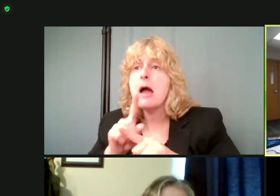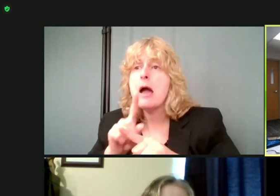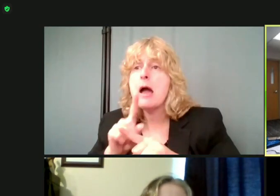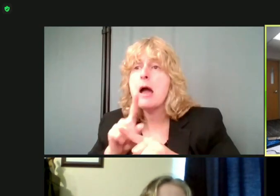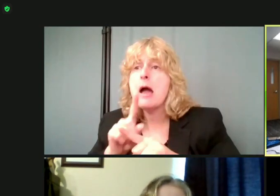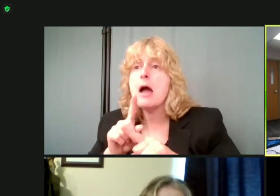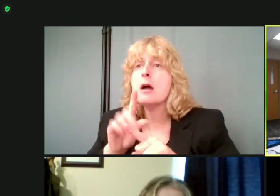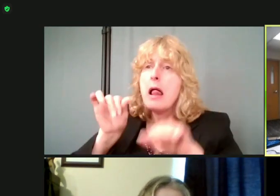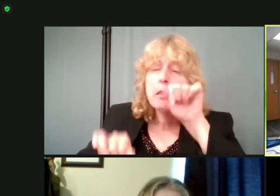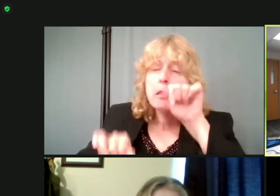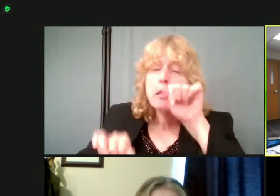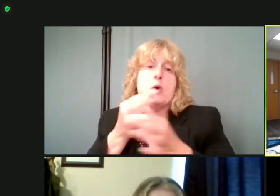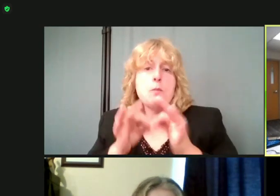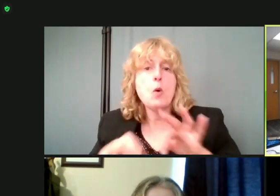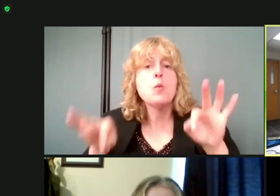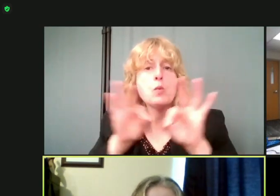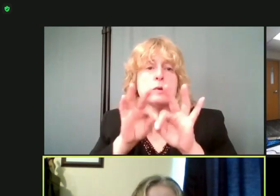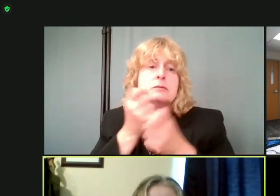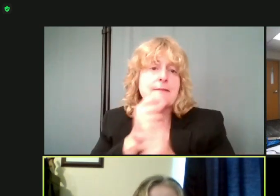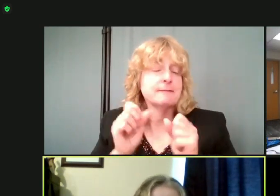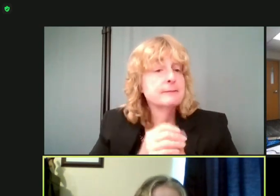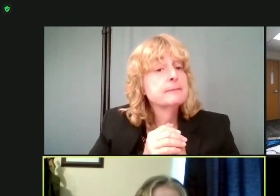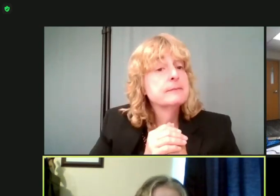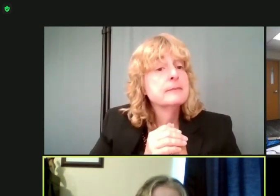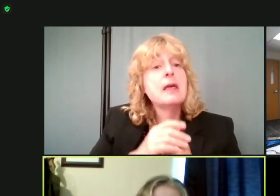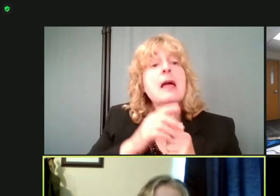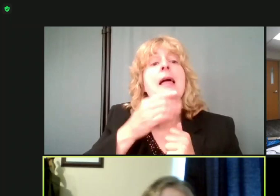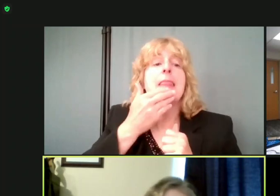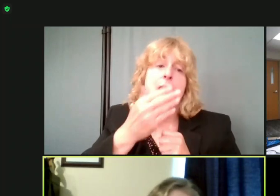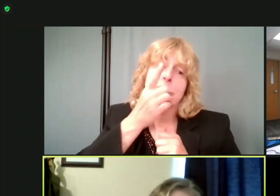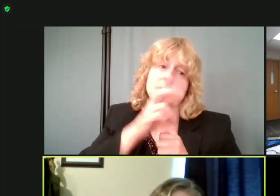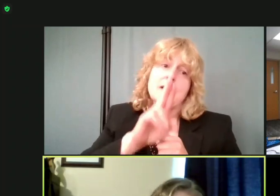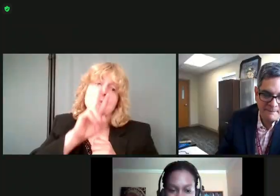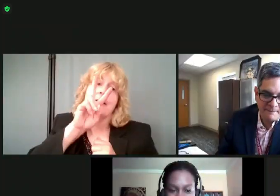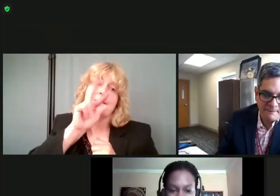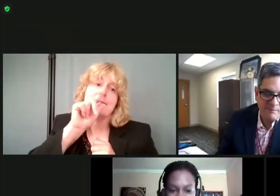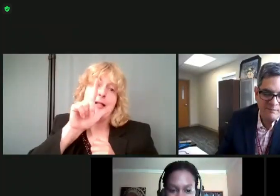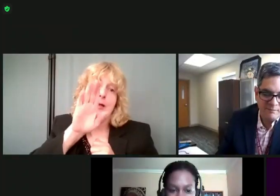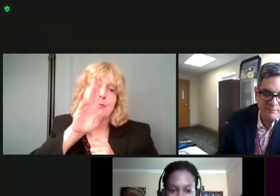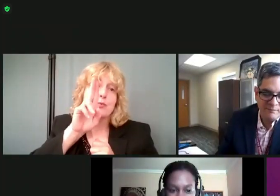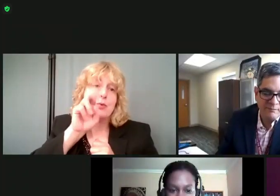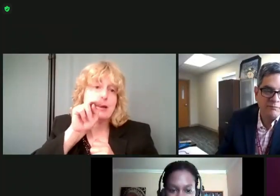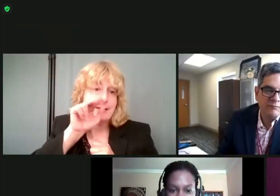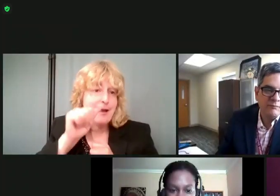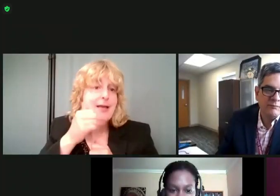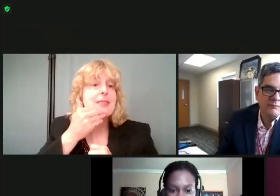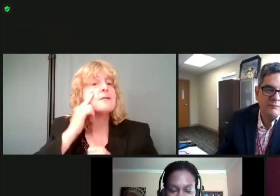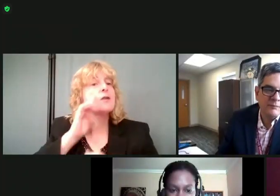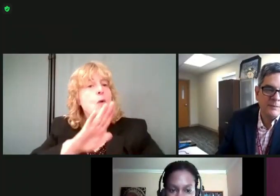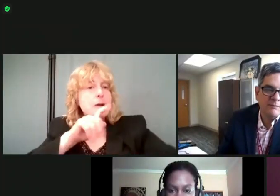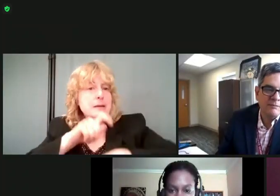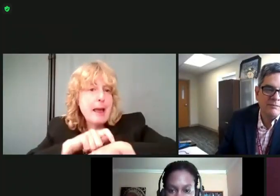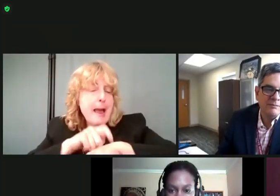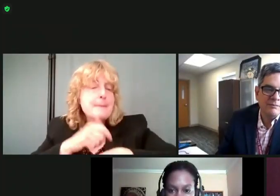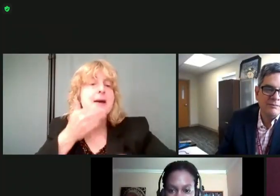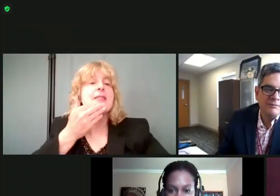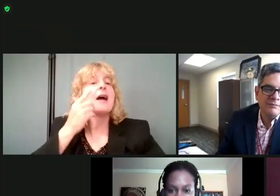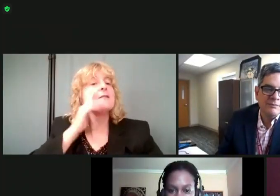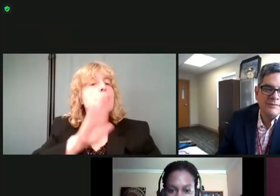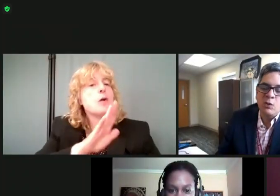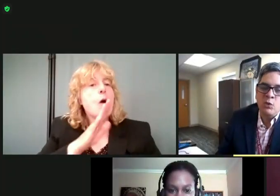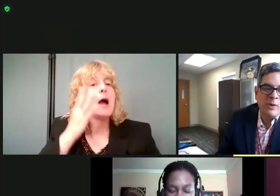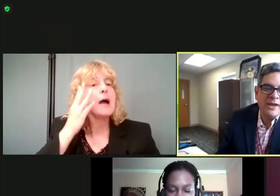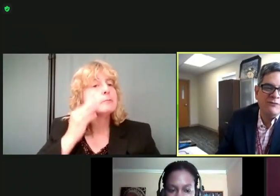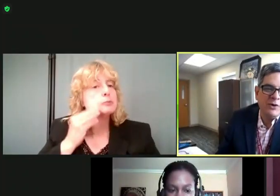now. Yeah. So thank you so much for your time and your expertise. And if you haven't been vaccinated, head over to